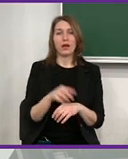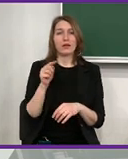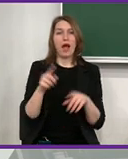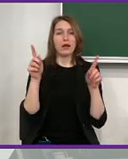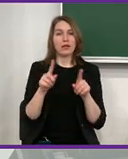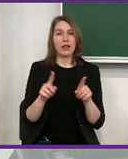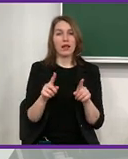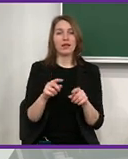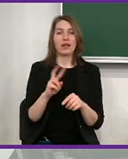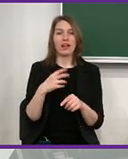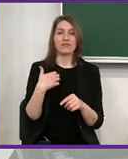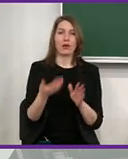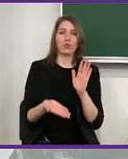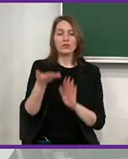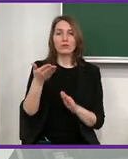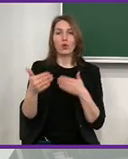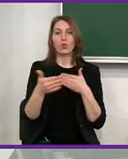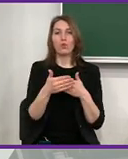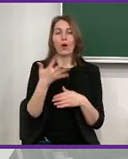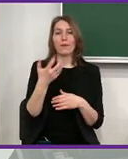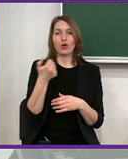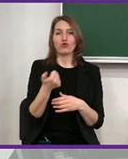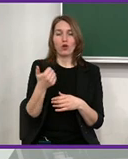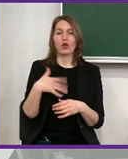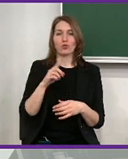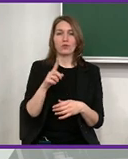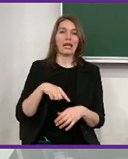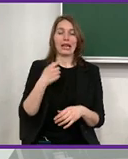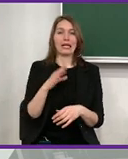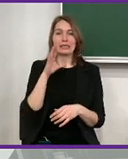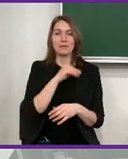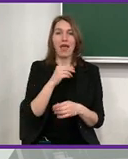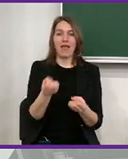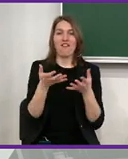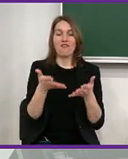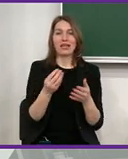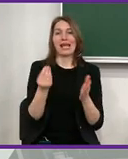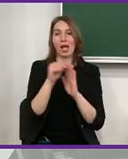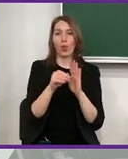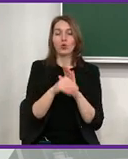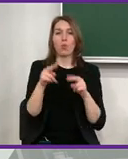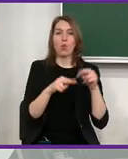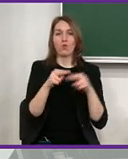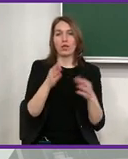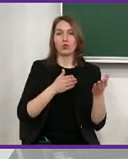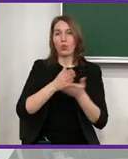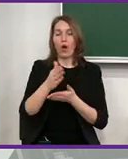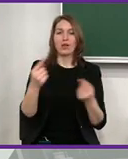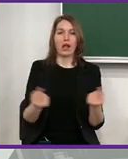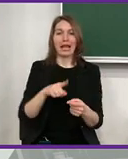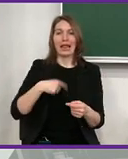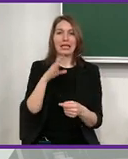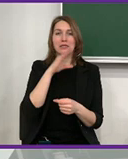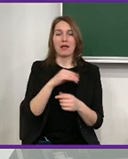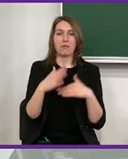state, and during the next five years, we have to focus